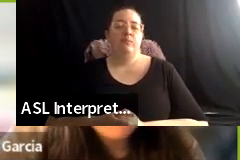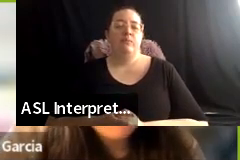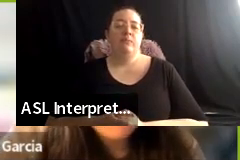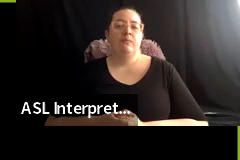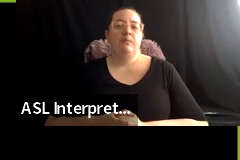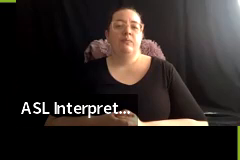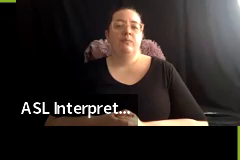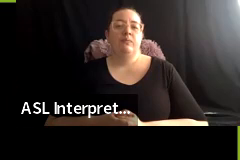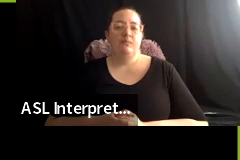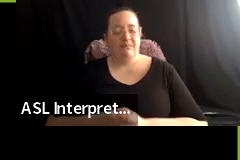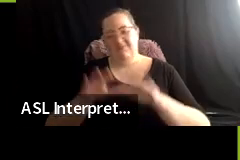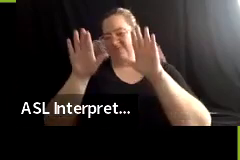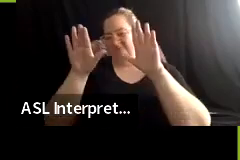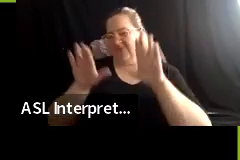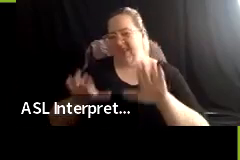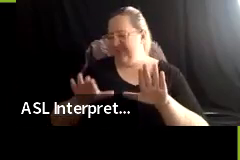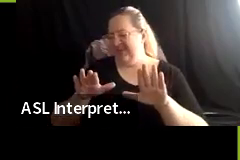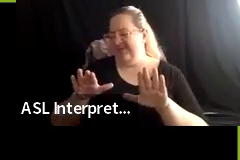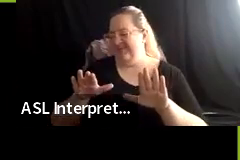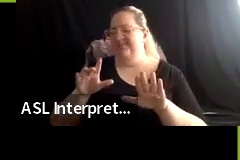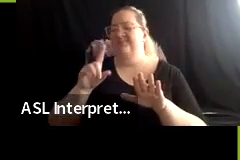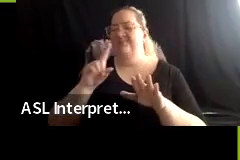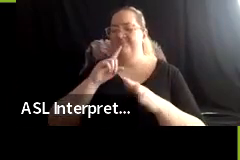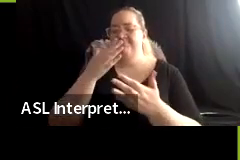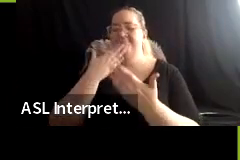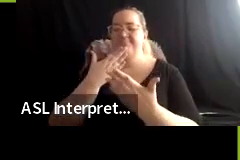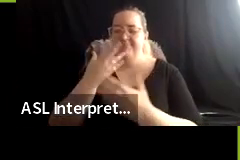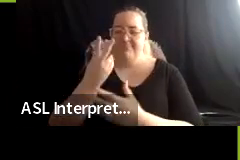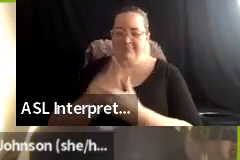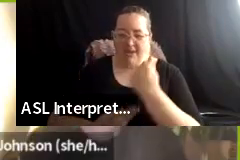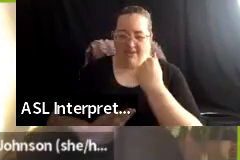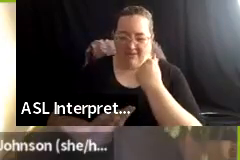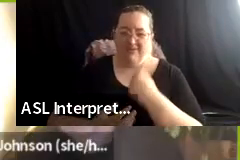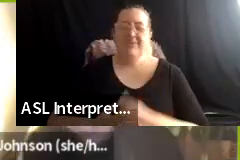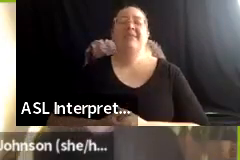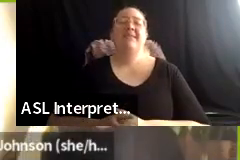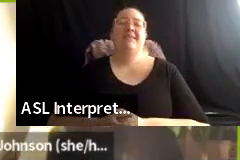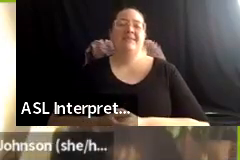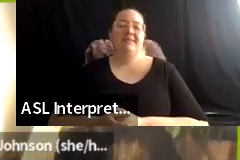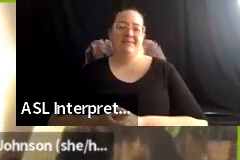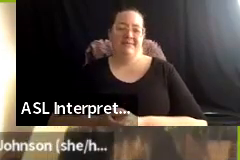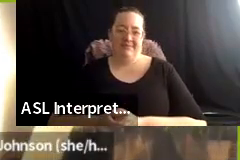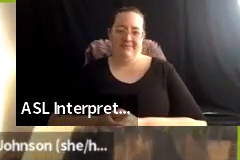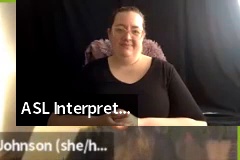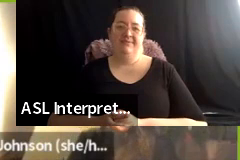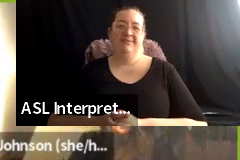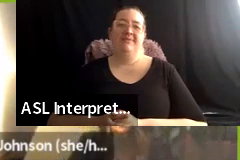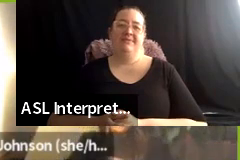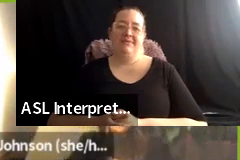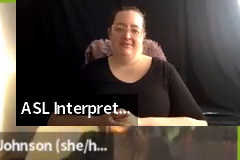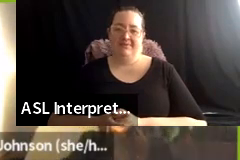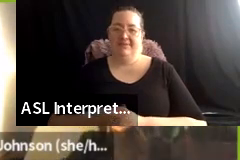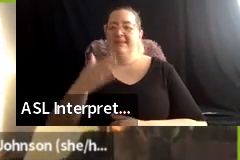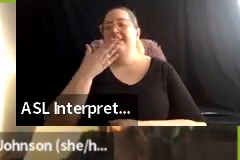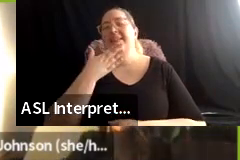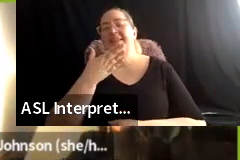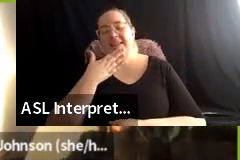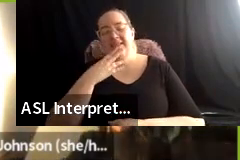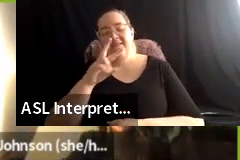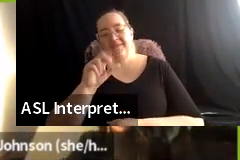That's awesome. That's amazing. Thank you both so much. Yeah. Thank you, Vanessa and Felicia. It's so great.